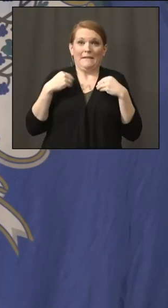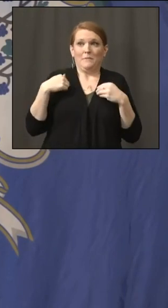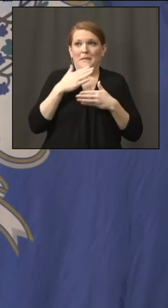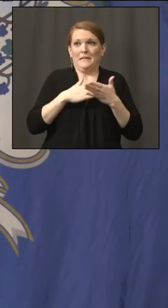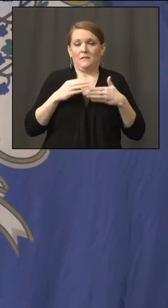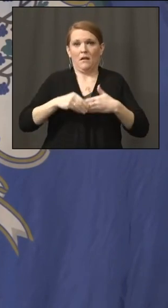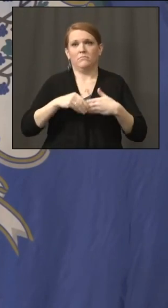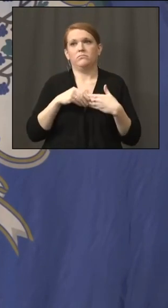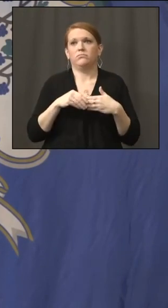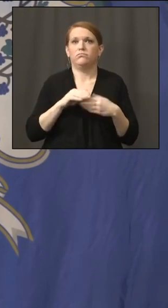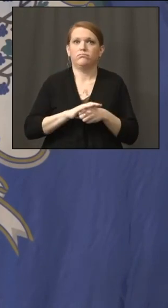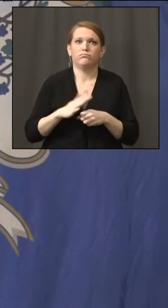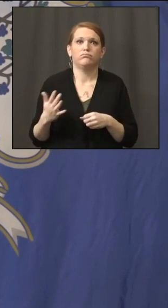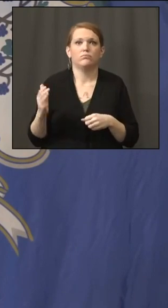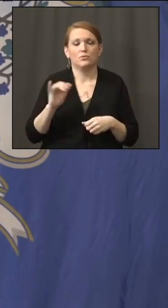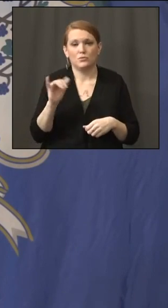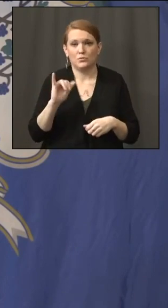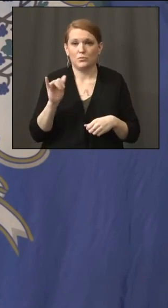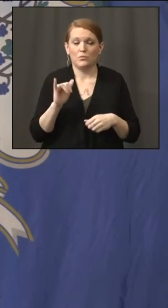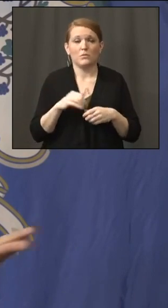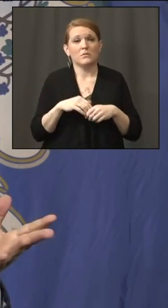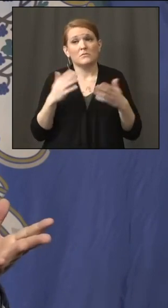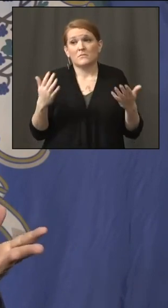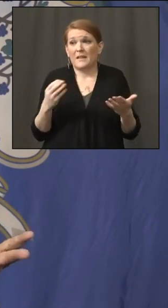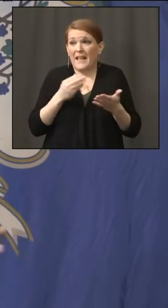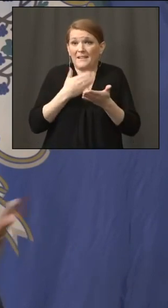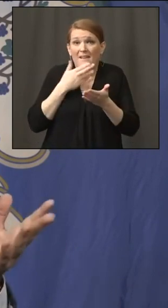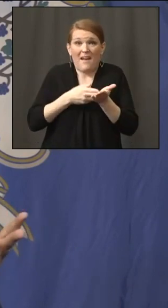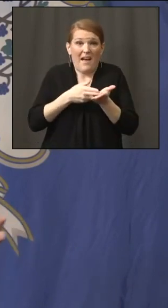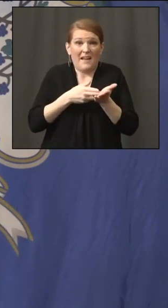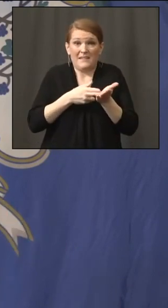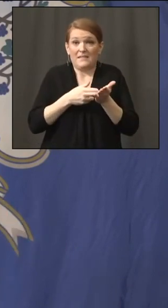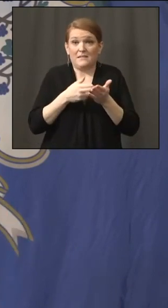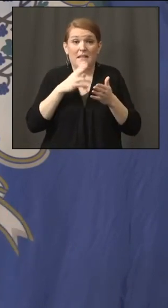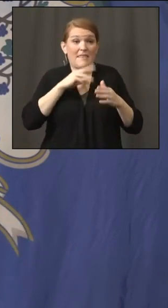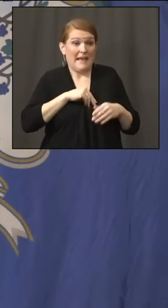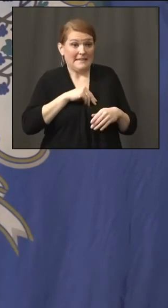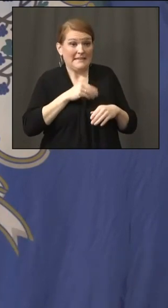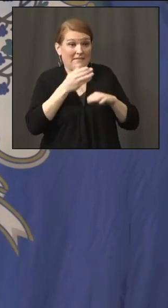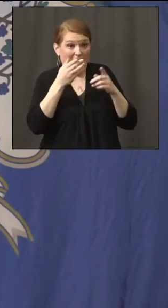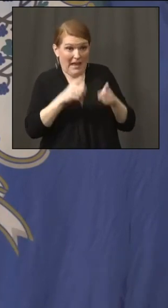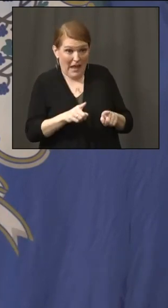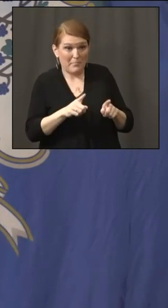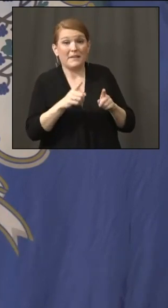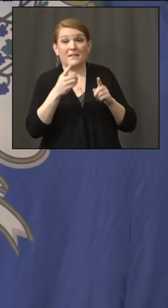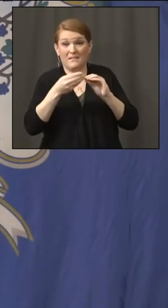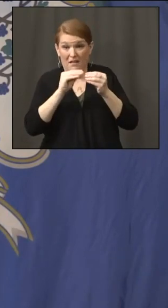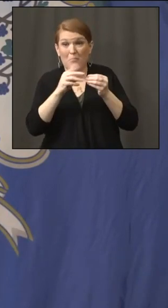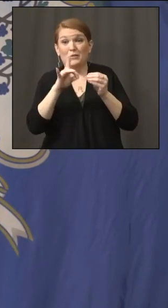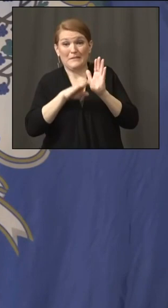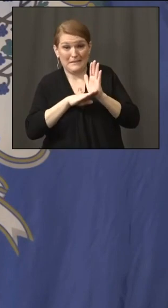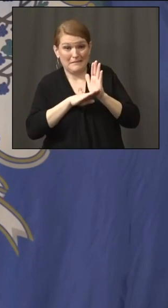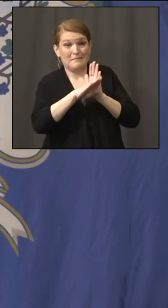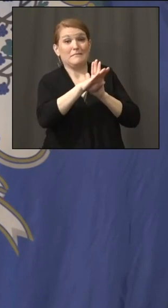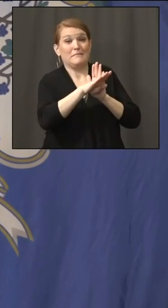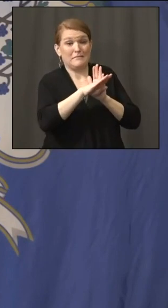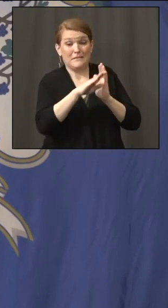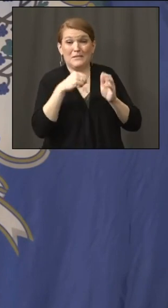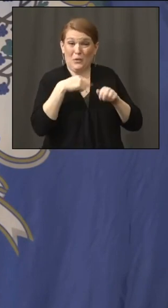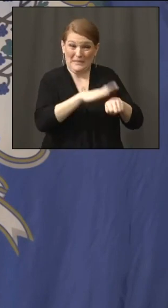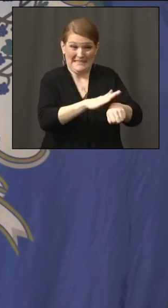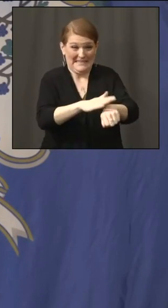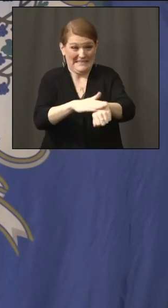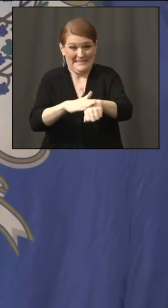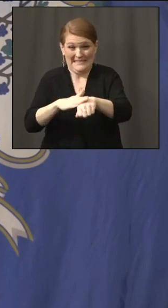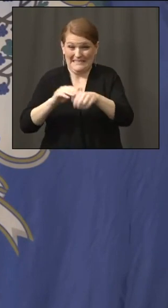COVID, look, I'm very thankful. We had a flare up after Thanksgiving. We issued the warnings, perhaps